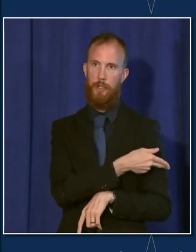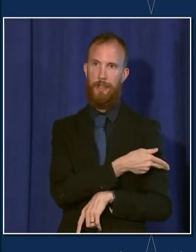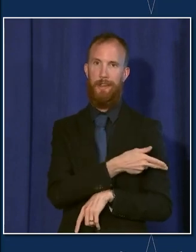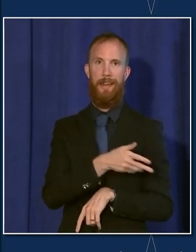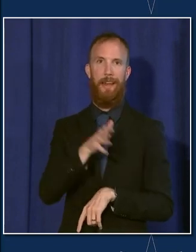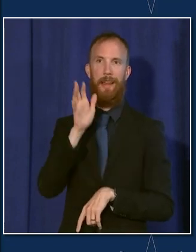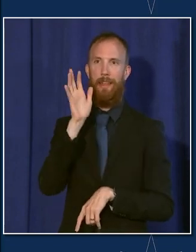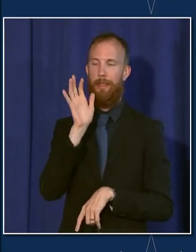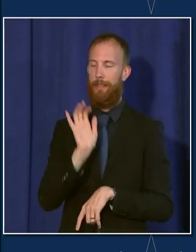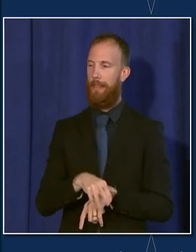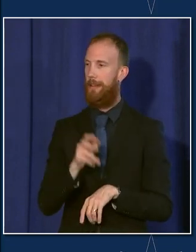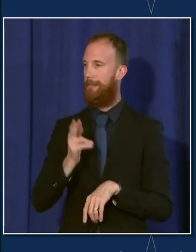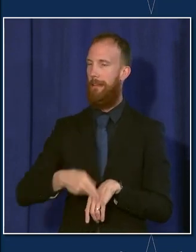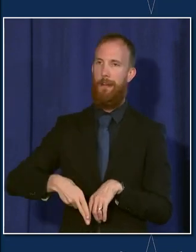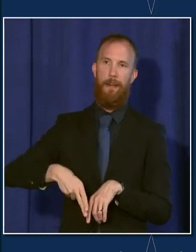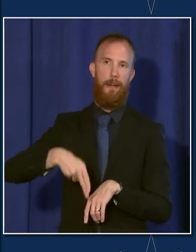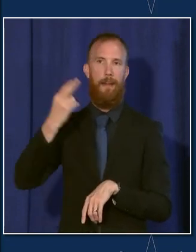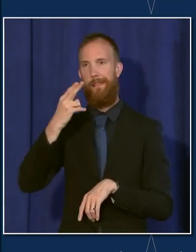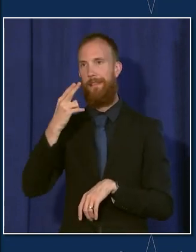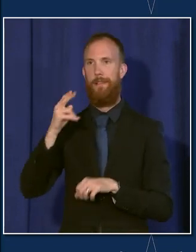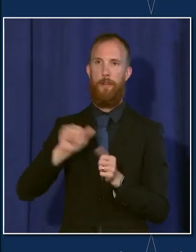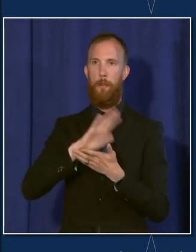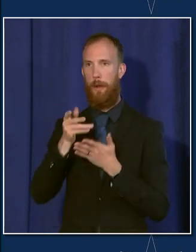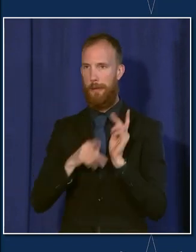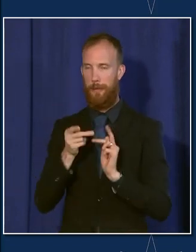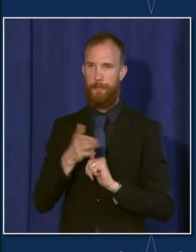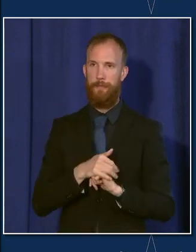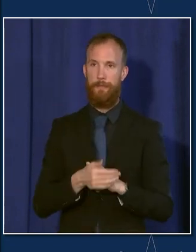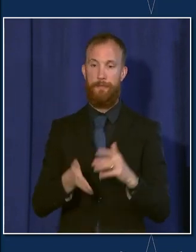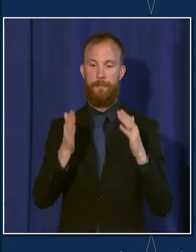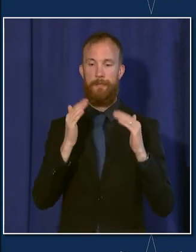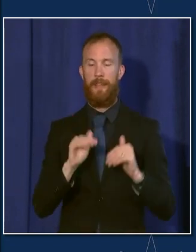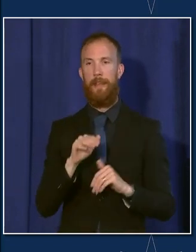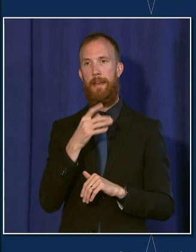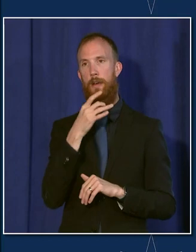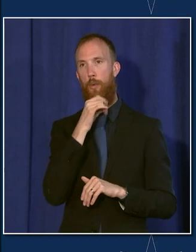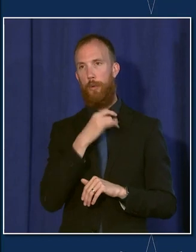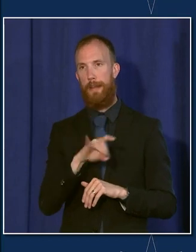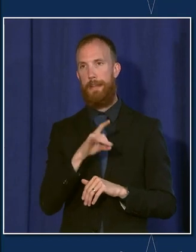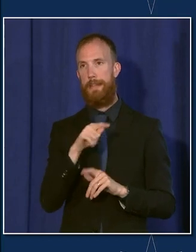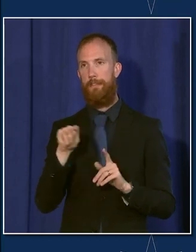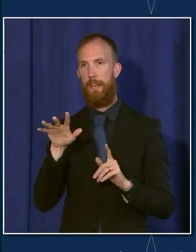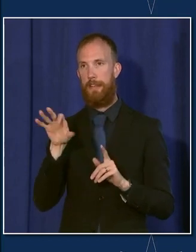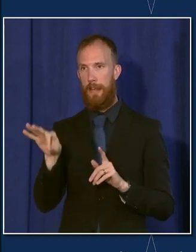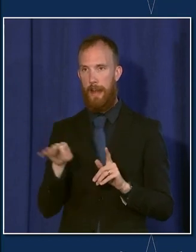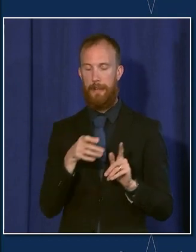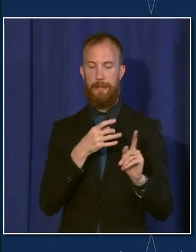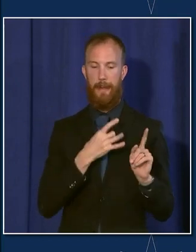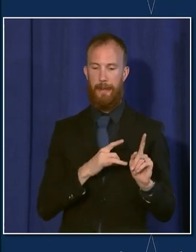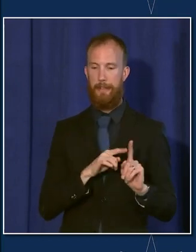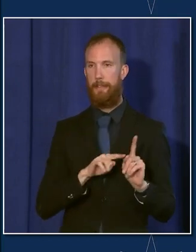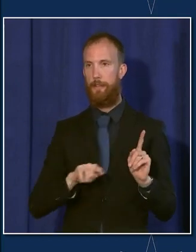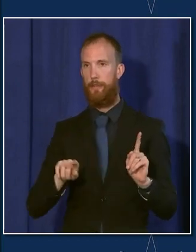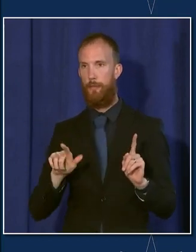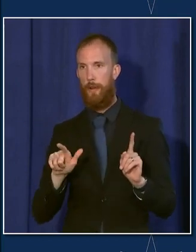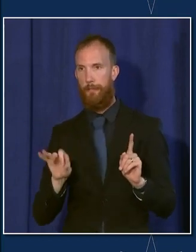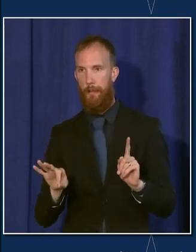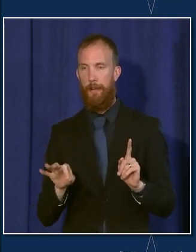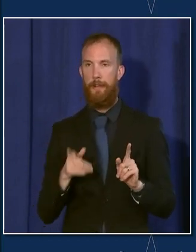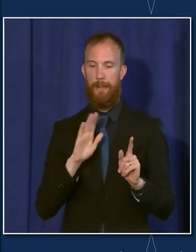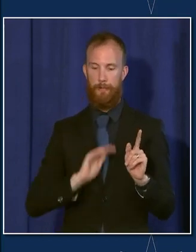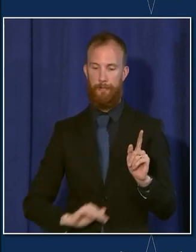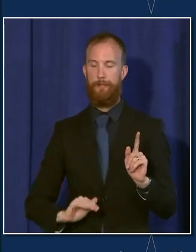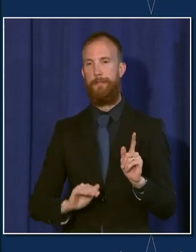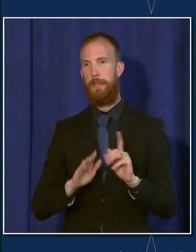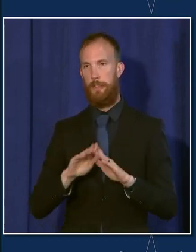hospitalization rate. Next comes people who are in that 18 to 59 year old group, then 18 to 29. And again, the children are